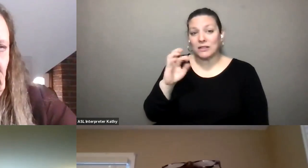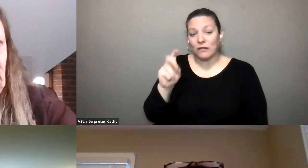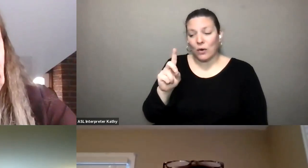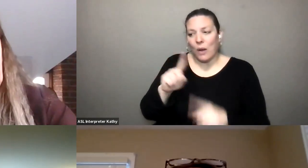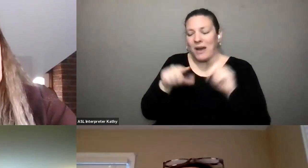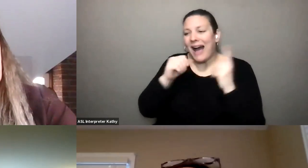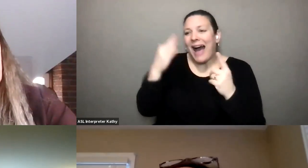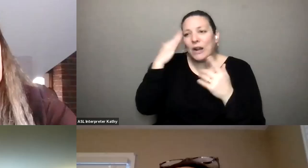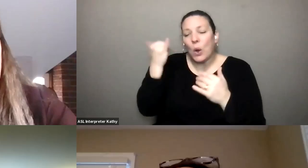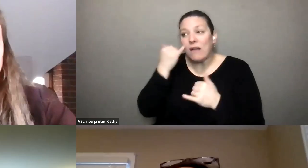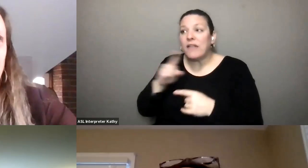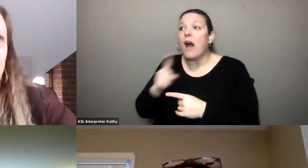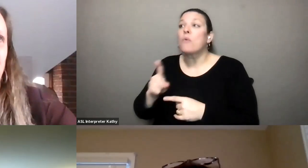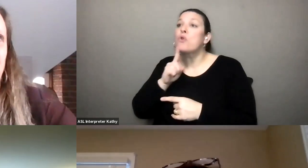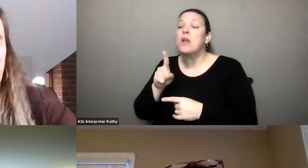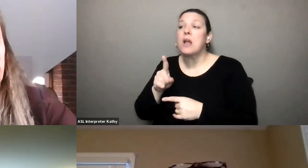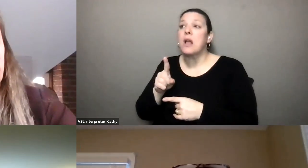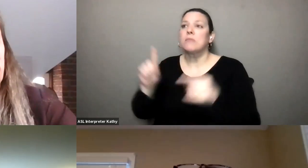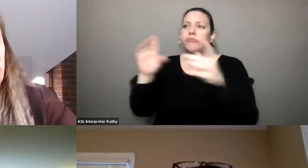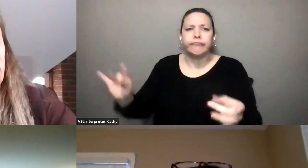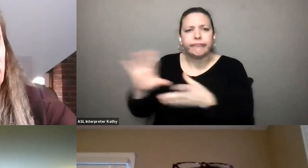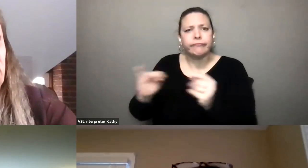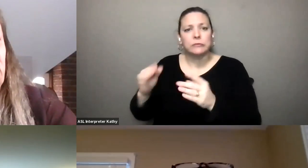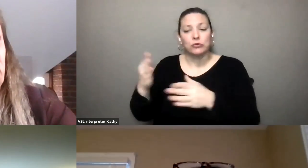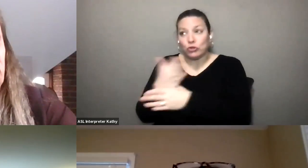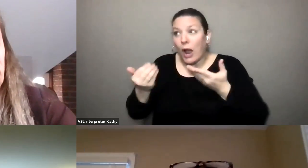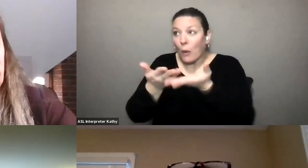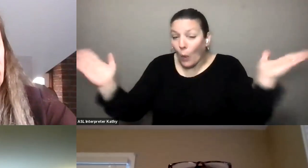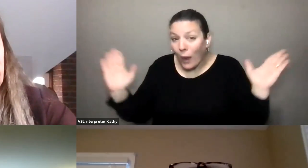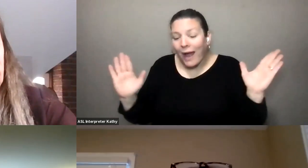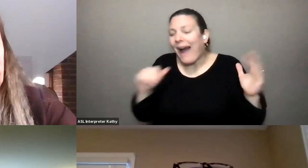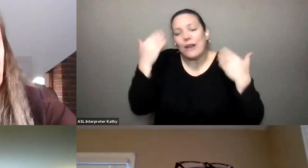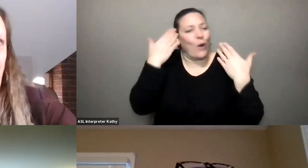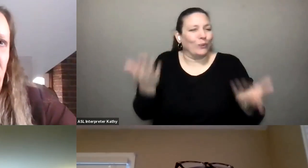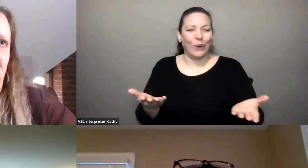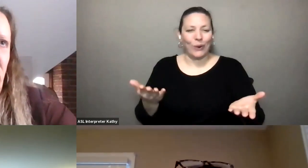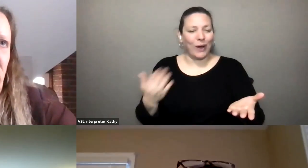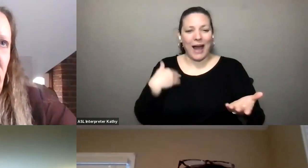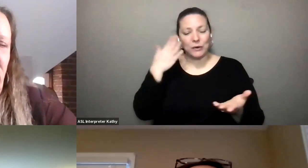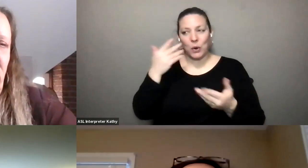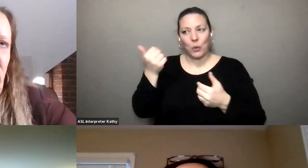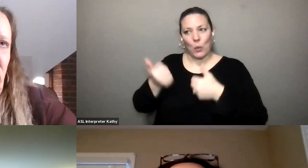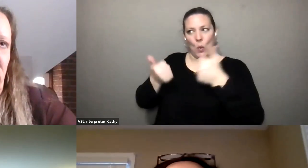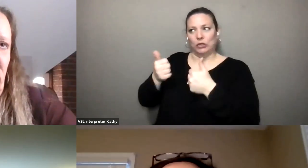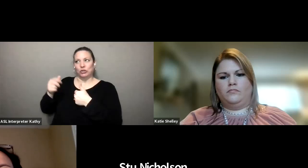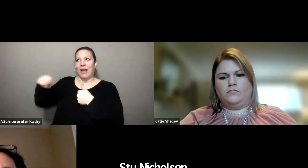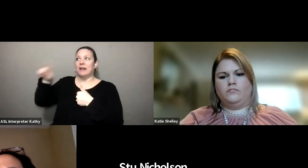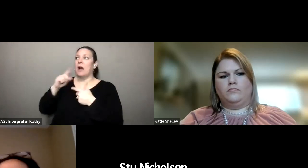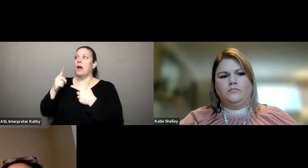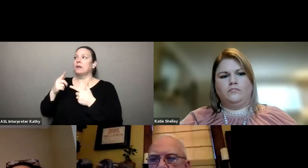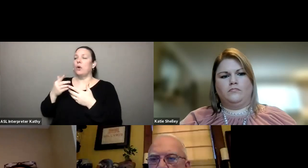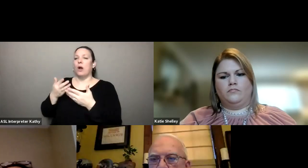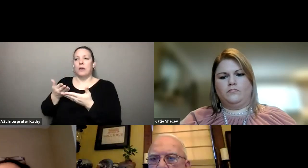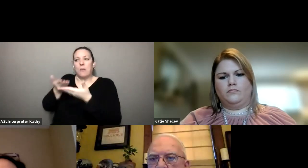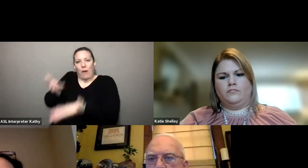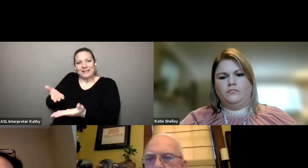loudly speaking about that that opportunity um so i don't know who has a big verbal presence in the community but